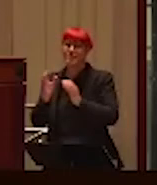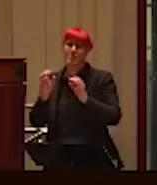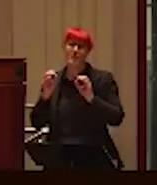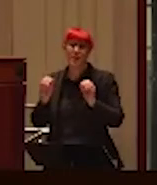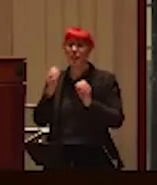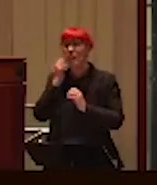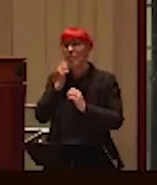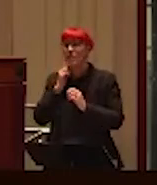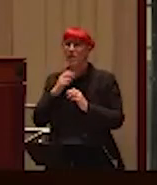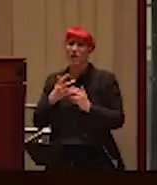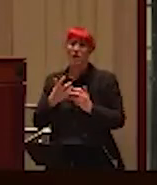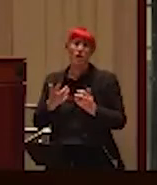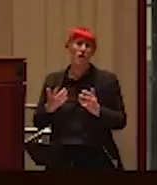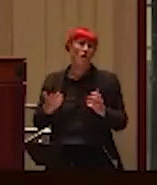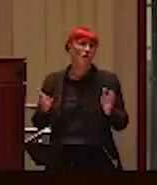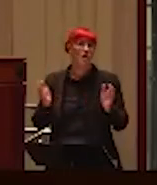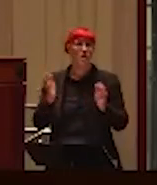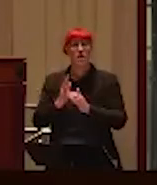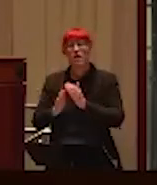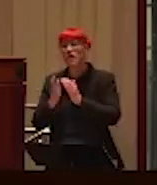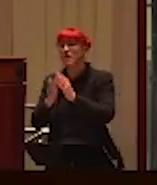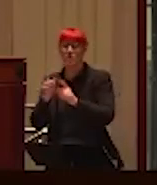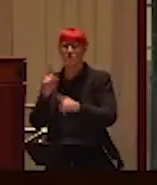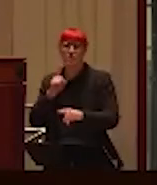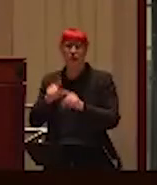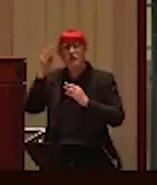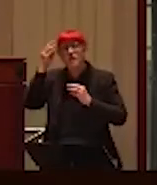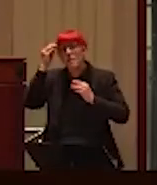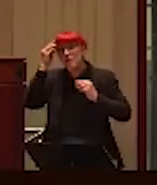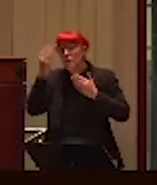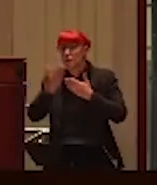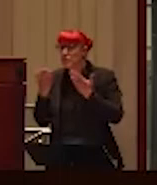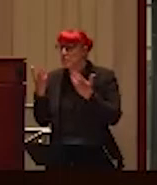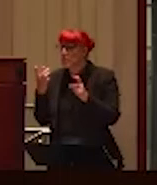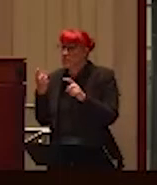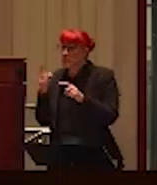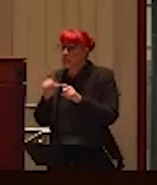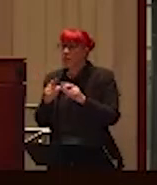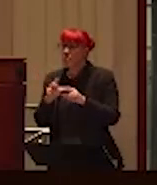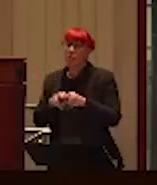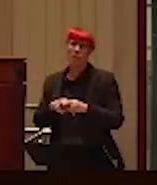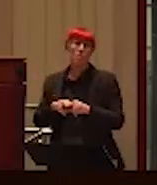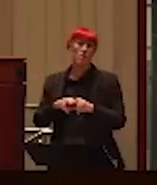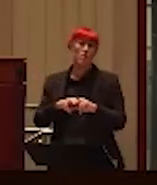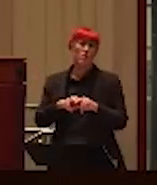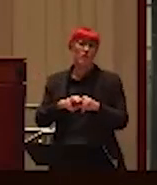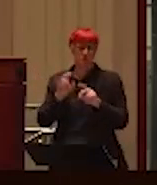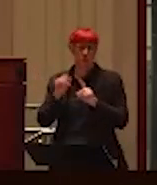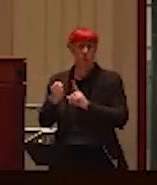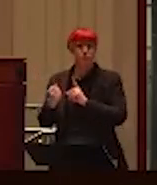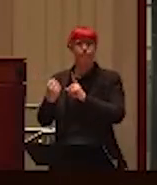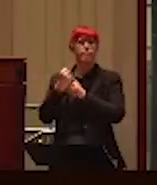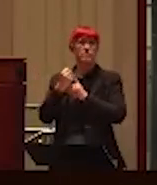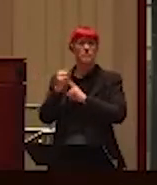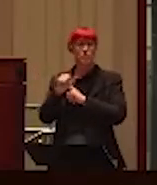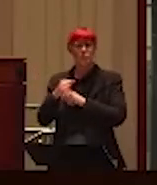get anything done. I couldn't think about even what I wanted to do. So, that was a, a toll as well. And, so then, you